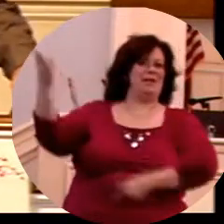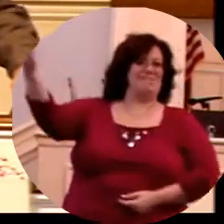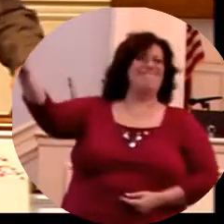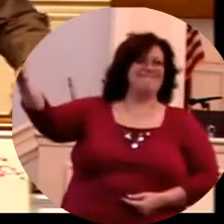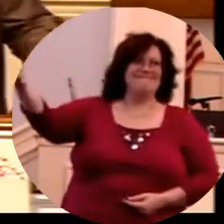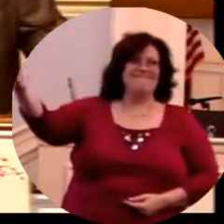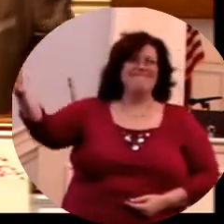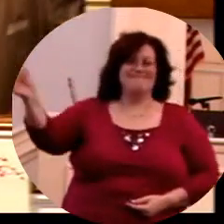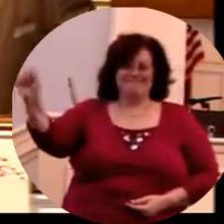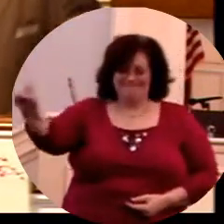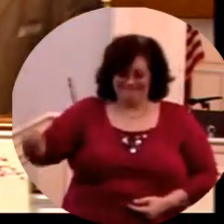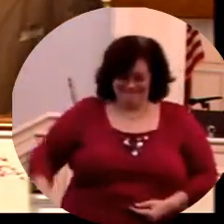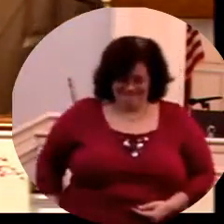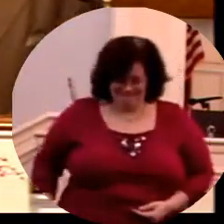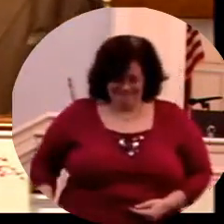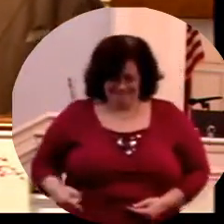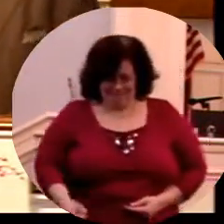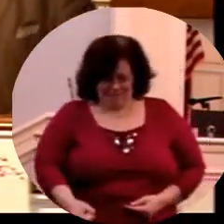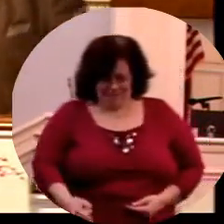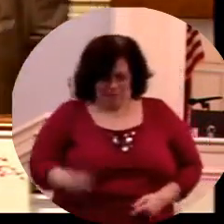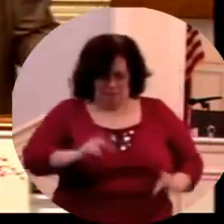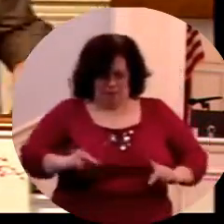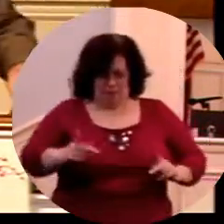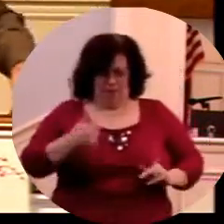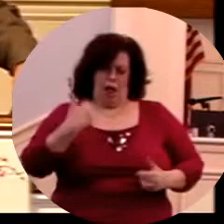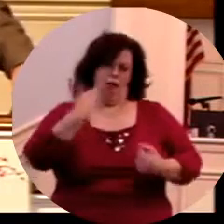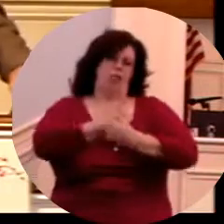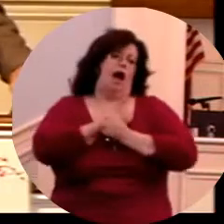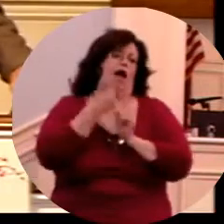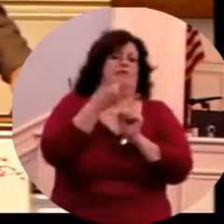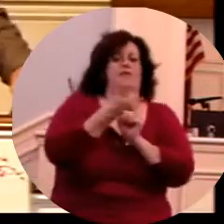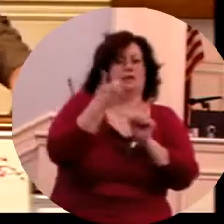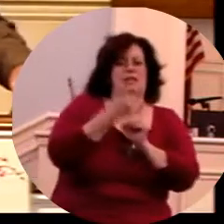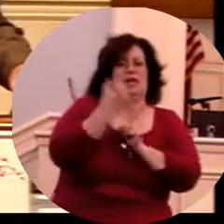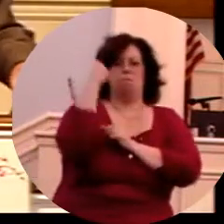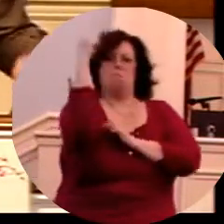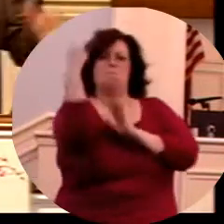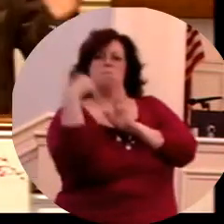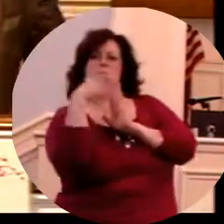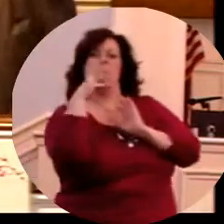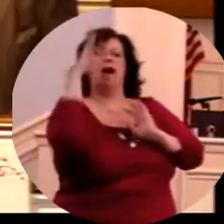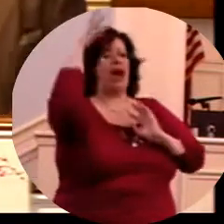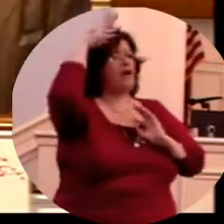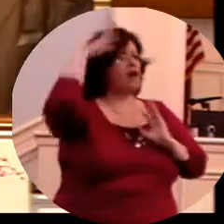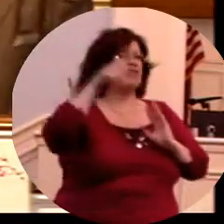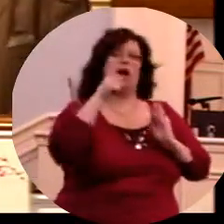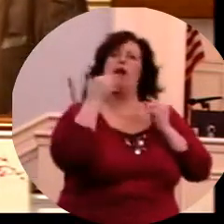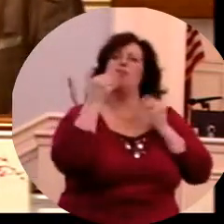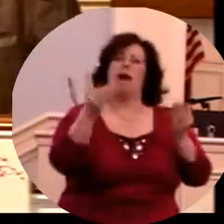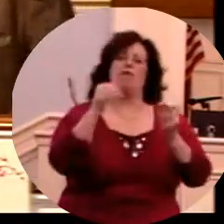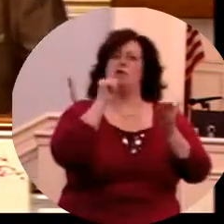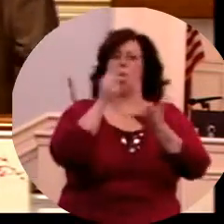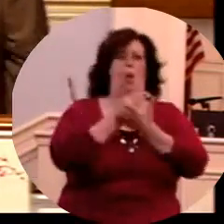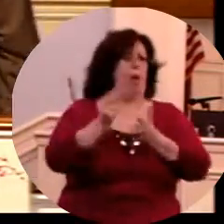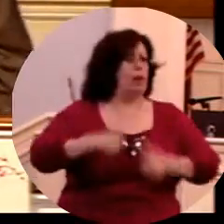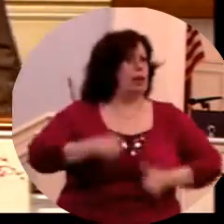self, covetous, boasters, proud, blasphemers, disobedient to parents, unthankful,